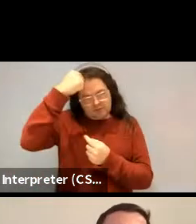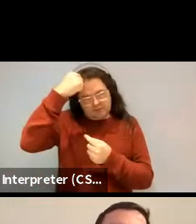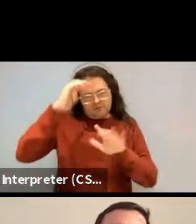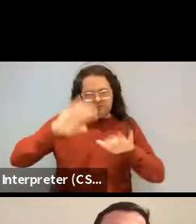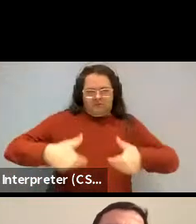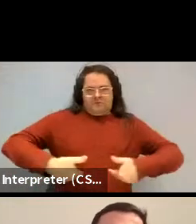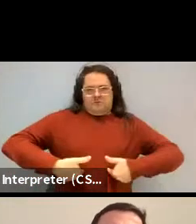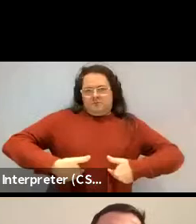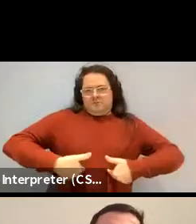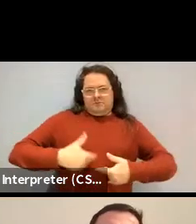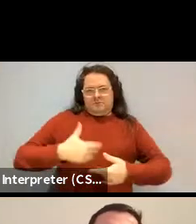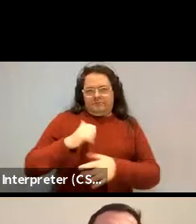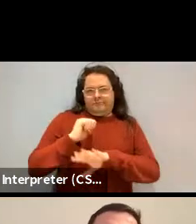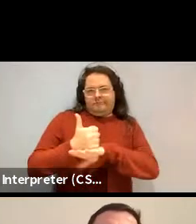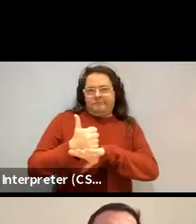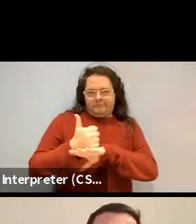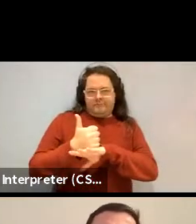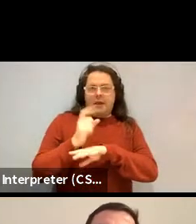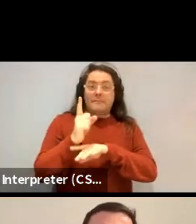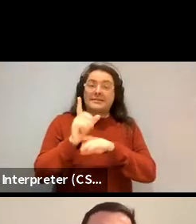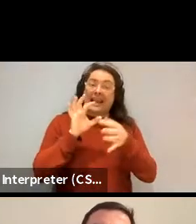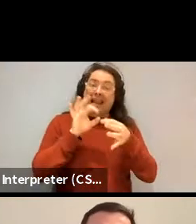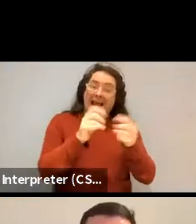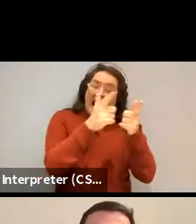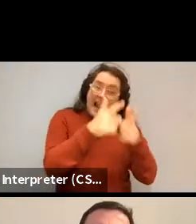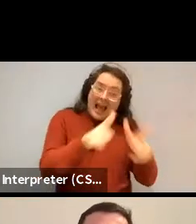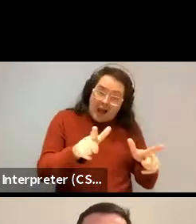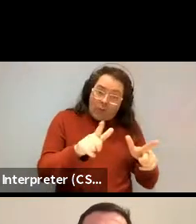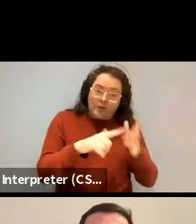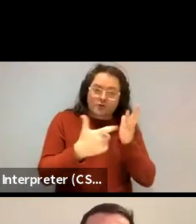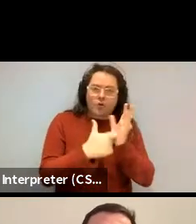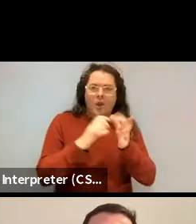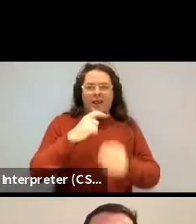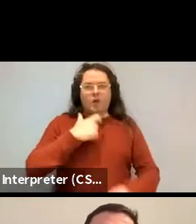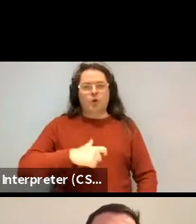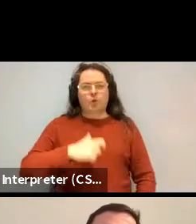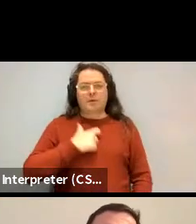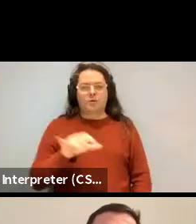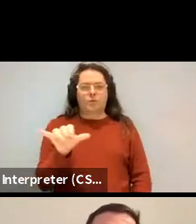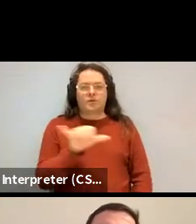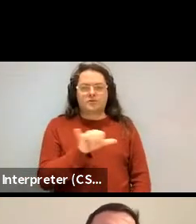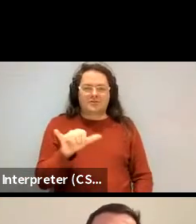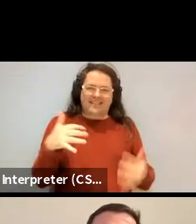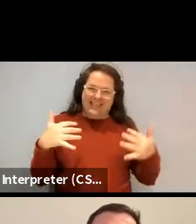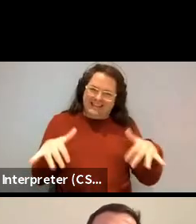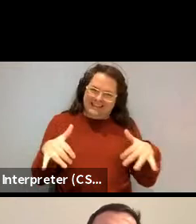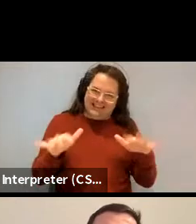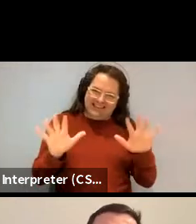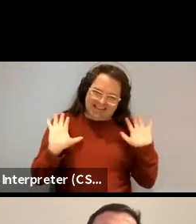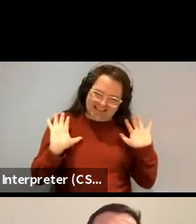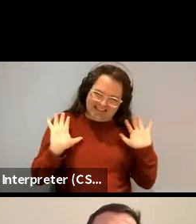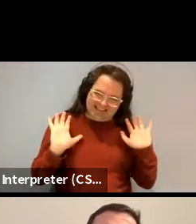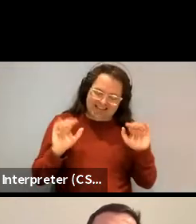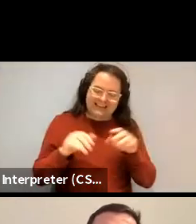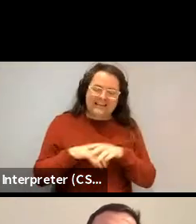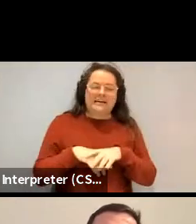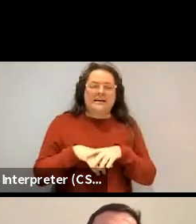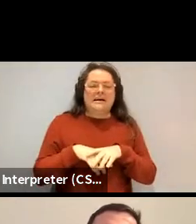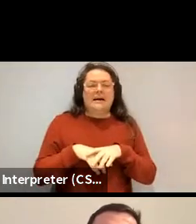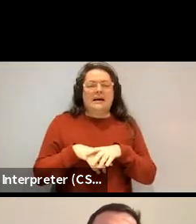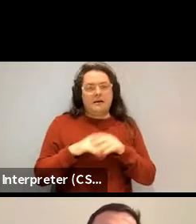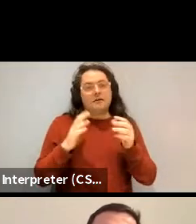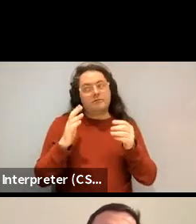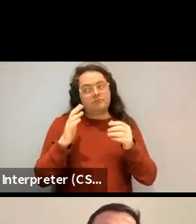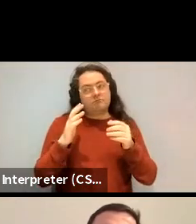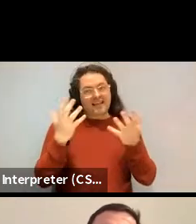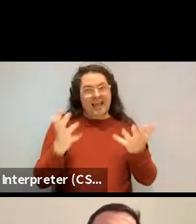I mean. Yeah. Yeah. Yeah. It's whether it's specific to language. Exactly. So then there's a set of questions. And I think everyone these days and for a